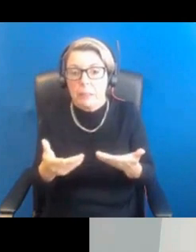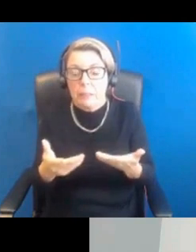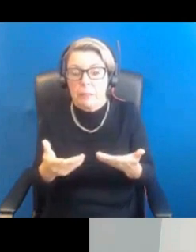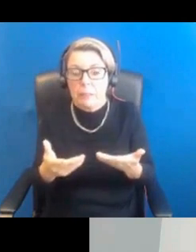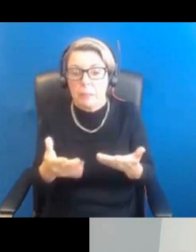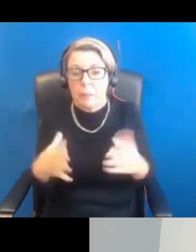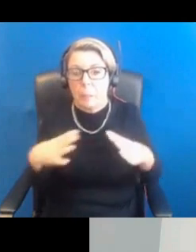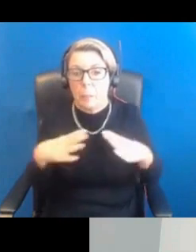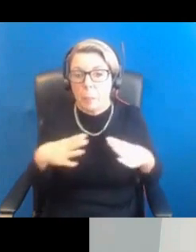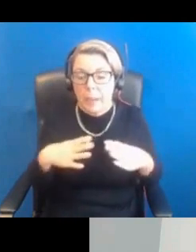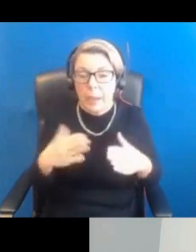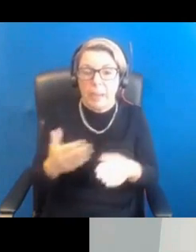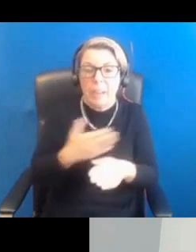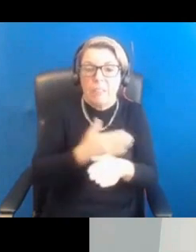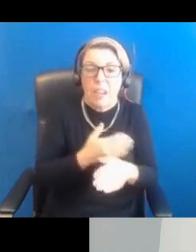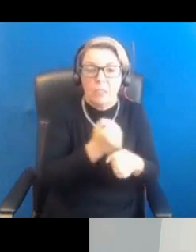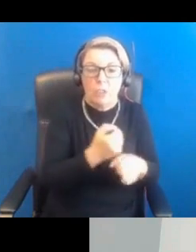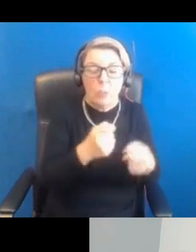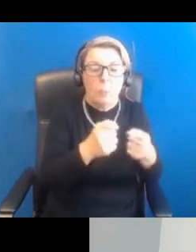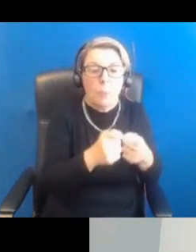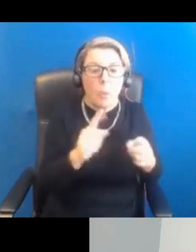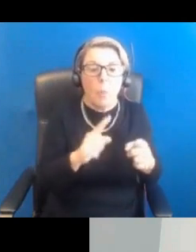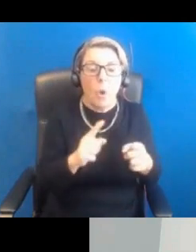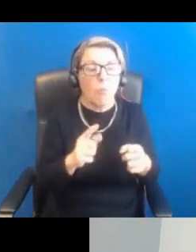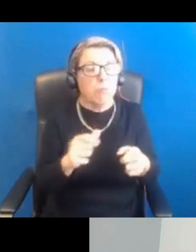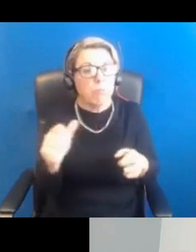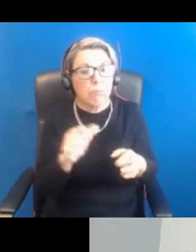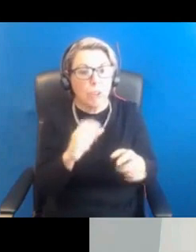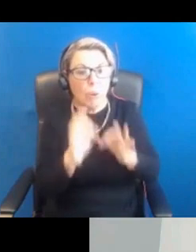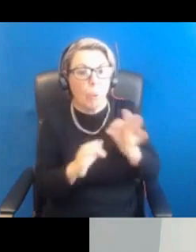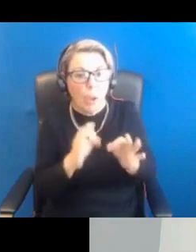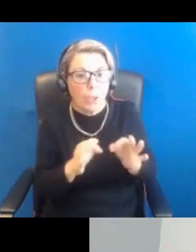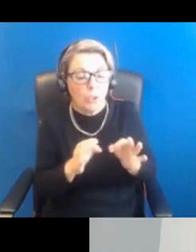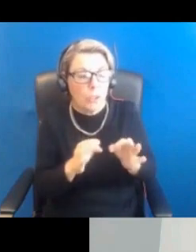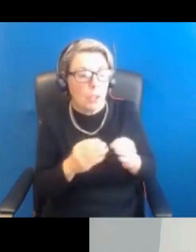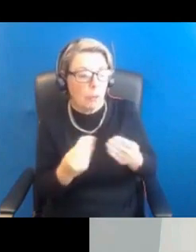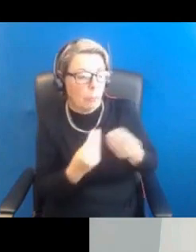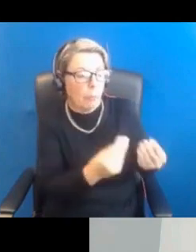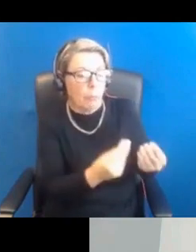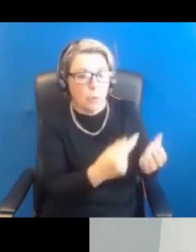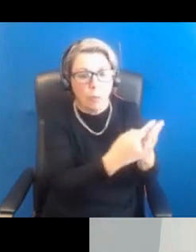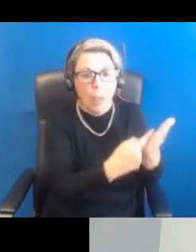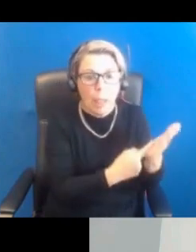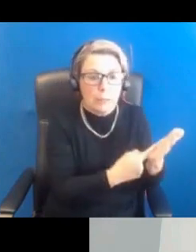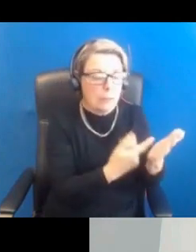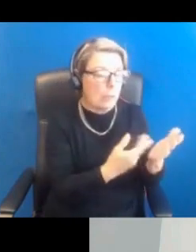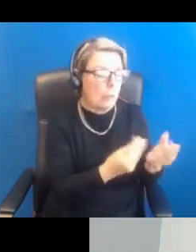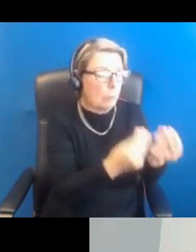in advance of a GP meeting, you know, the kind of things that they should draw to their GP's attention.